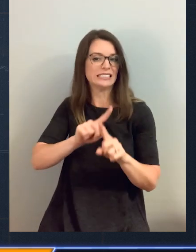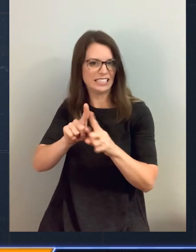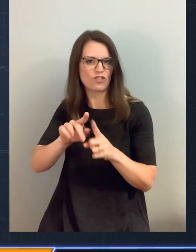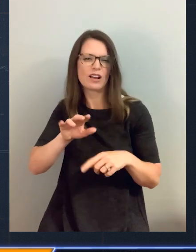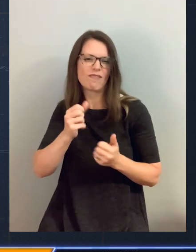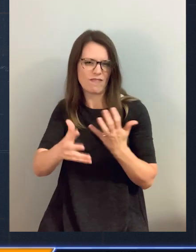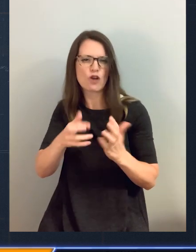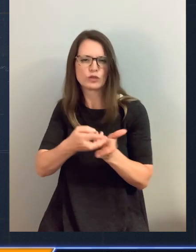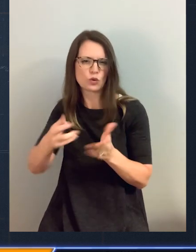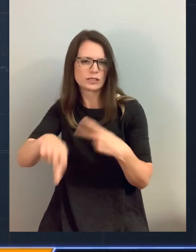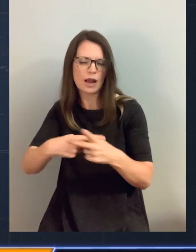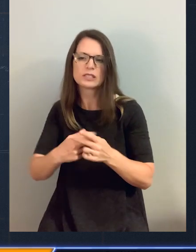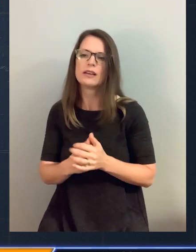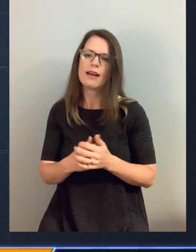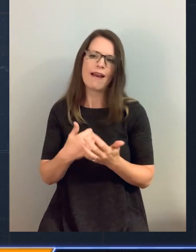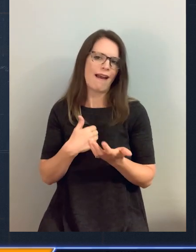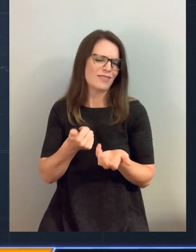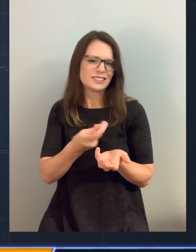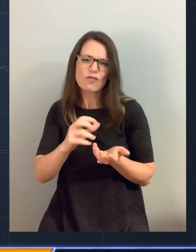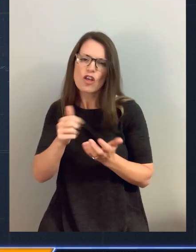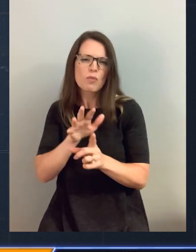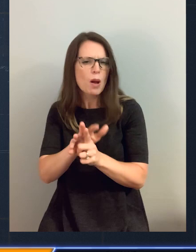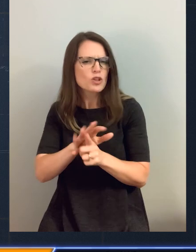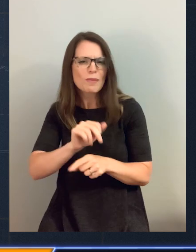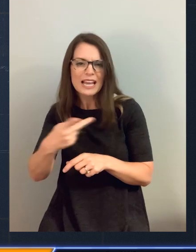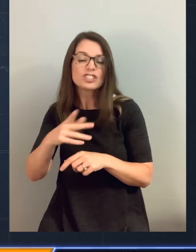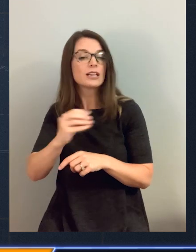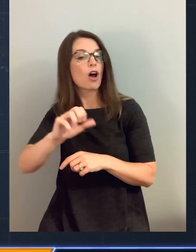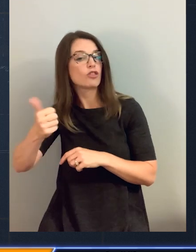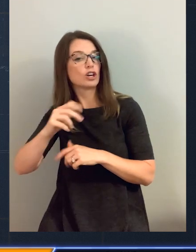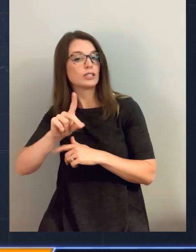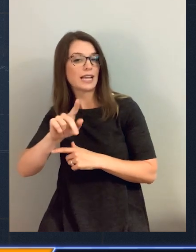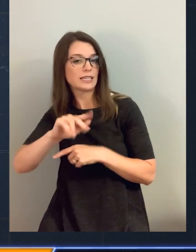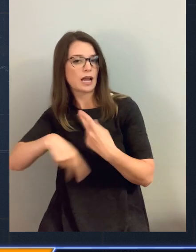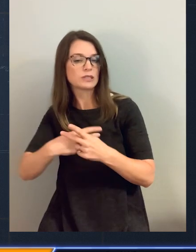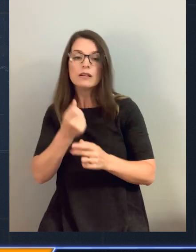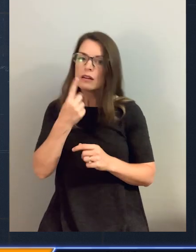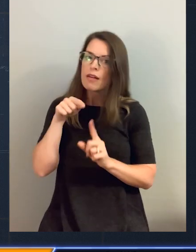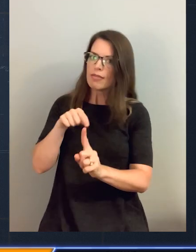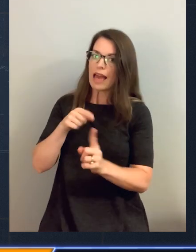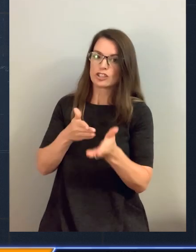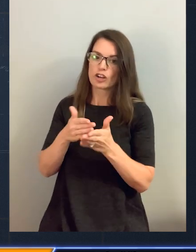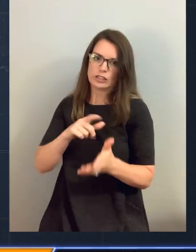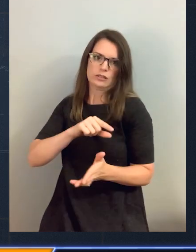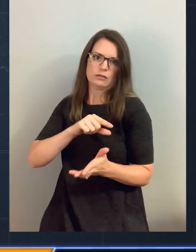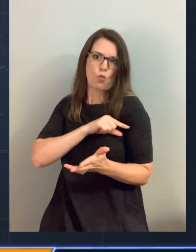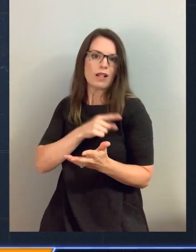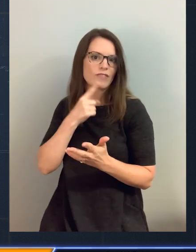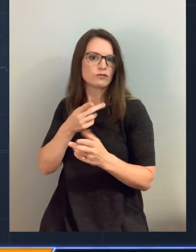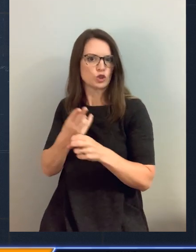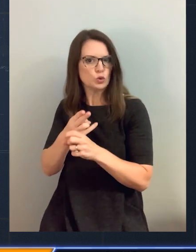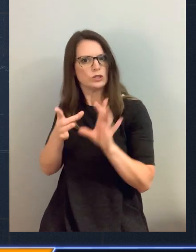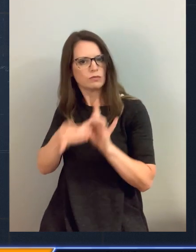In addition to that, we've got connectors for several other popular applications and other relevant data types. Because this is a HIPAA-eligible service,